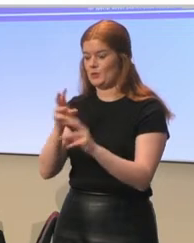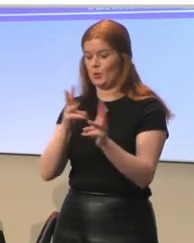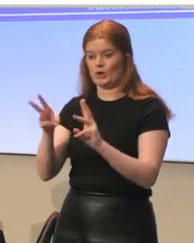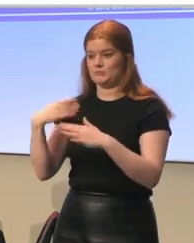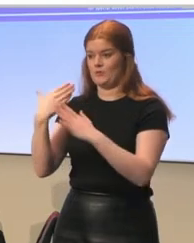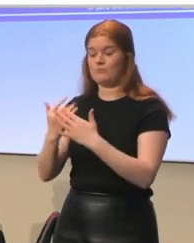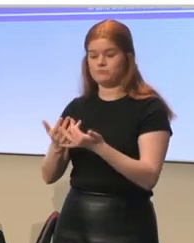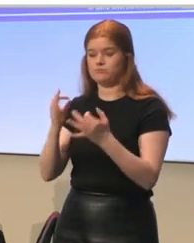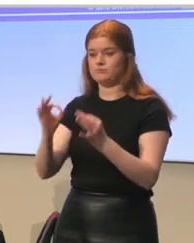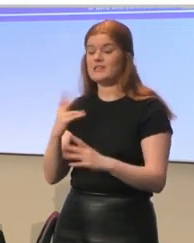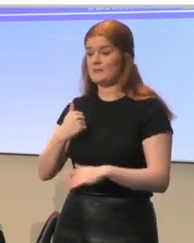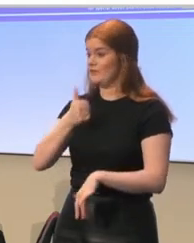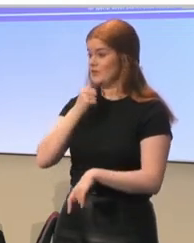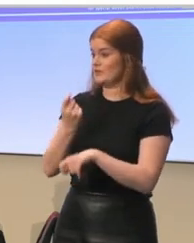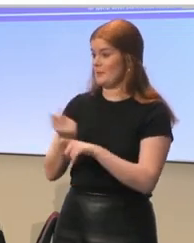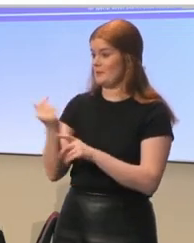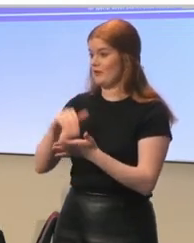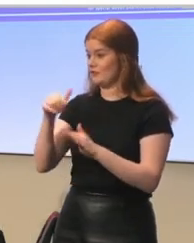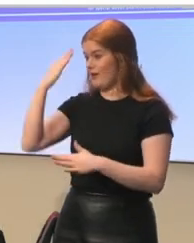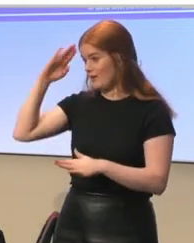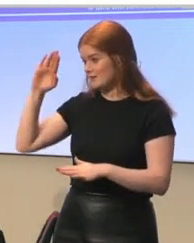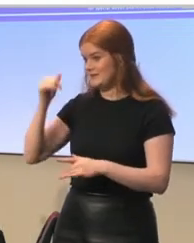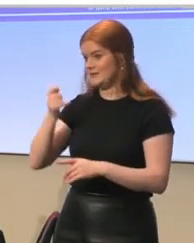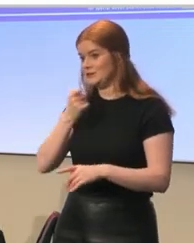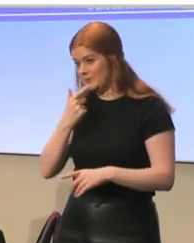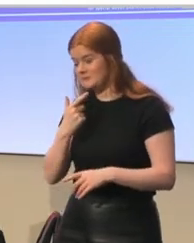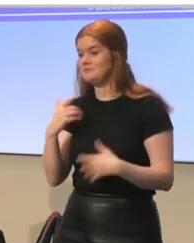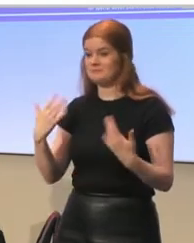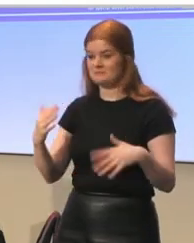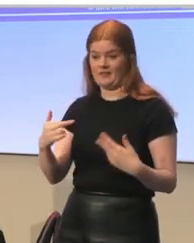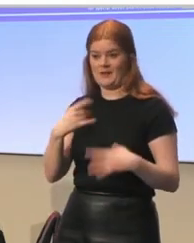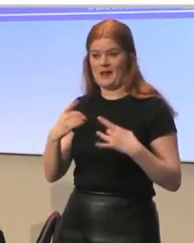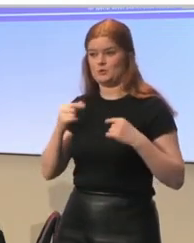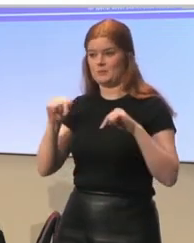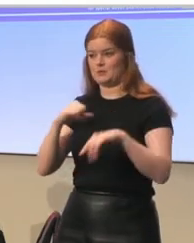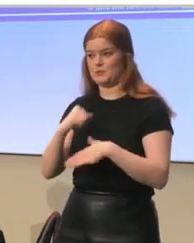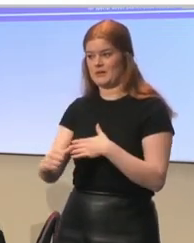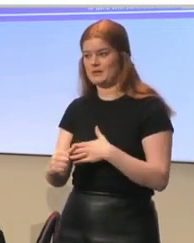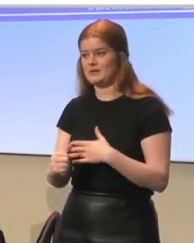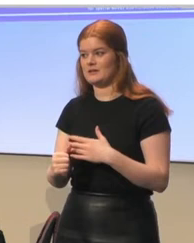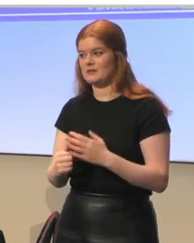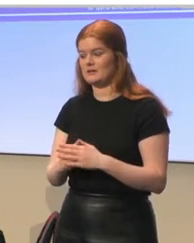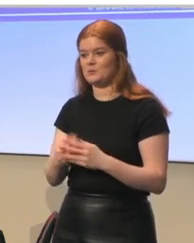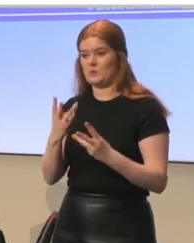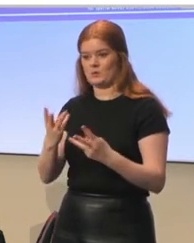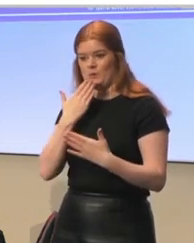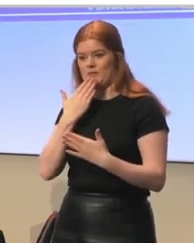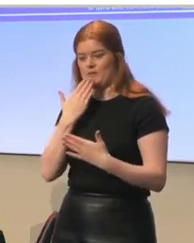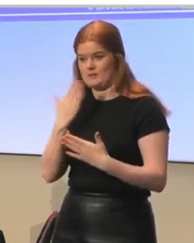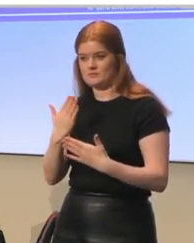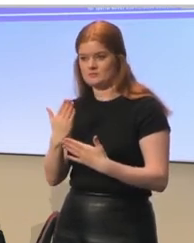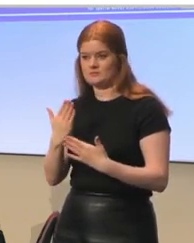It's my first time in Ireland, in Dublin, so I'm very happy to be here today and I want to thank the